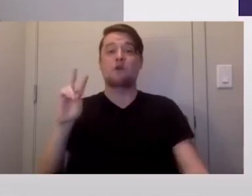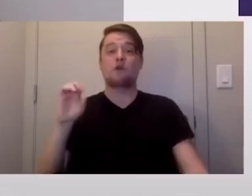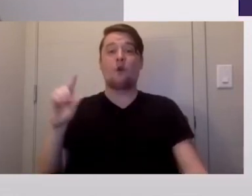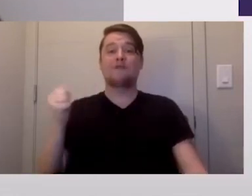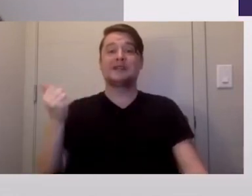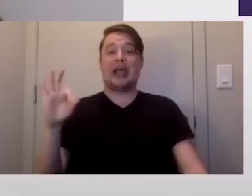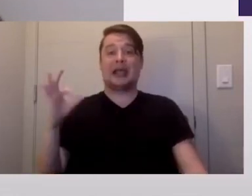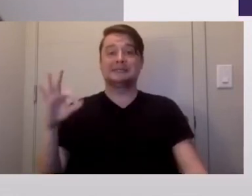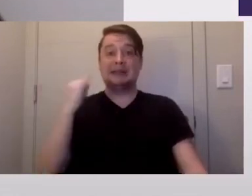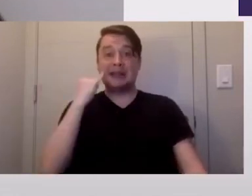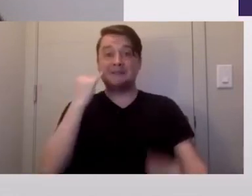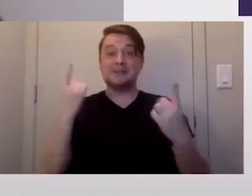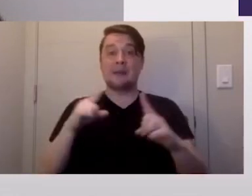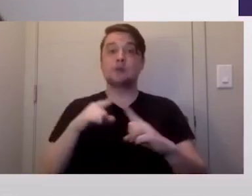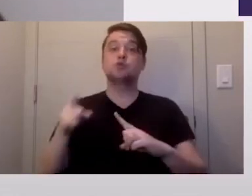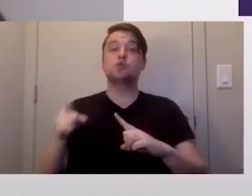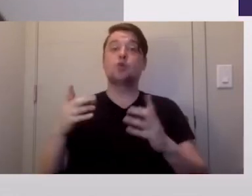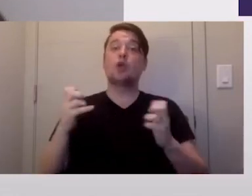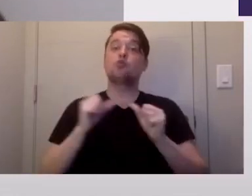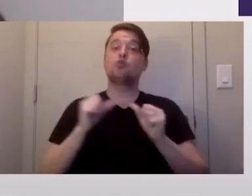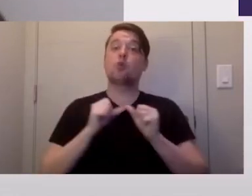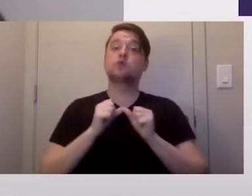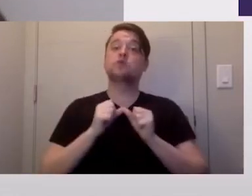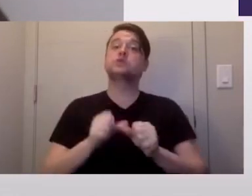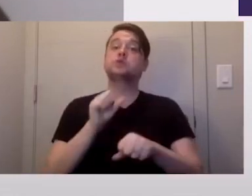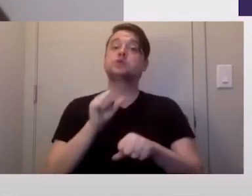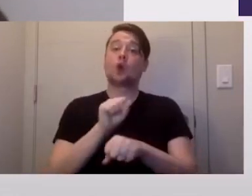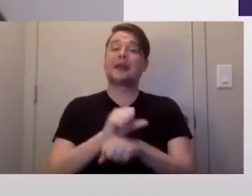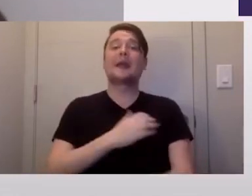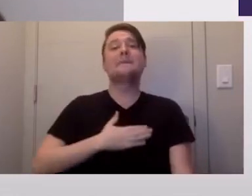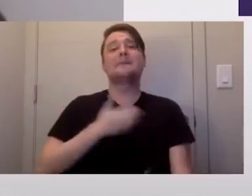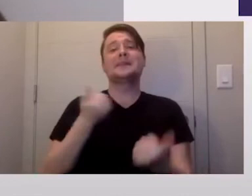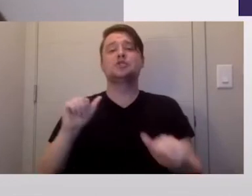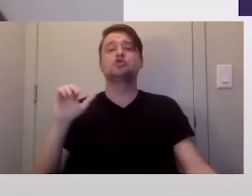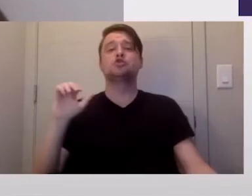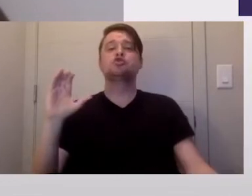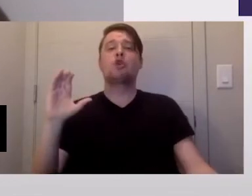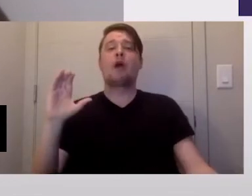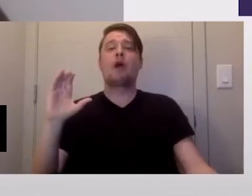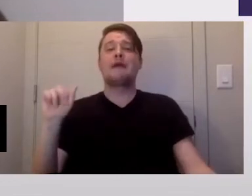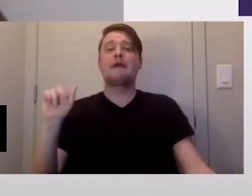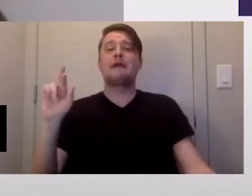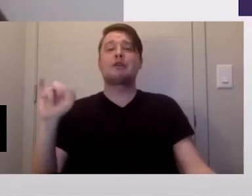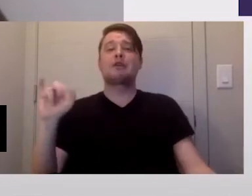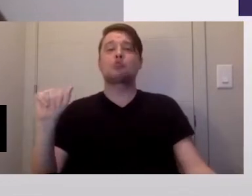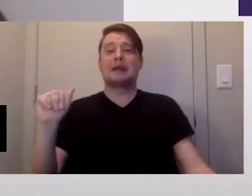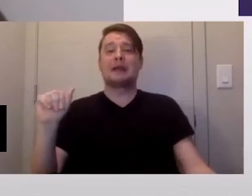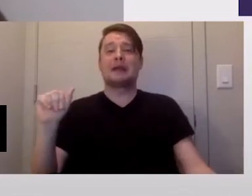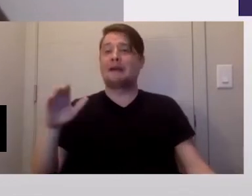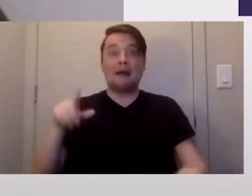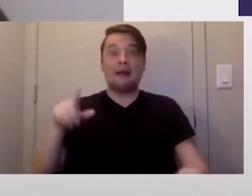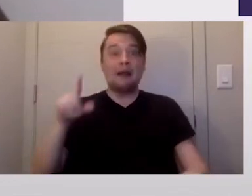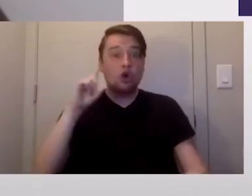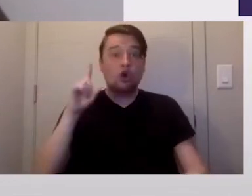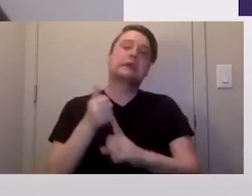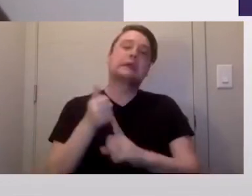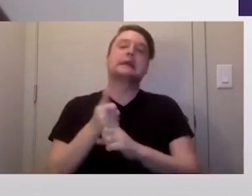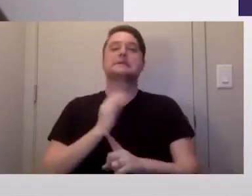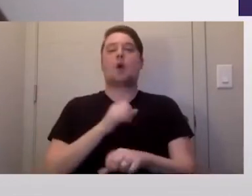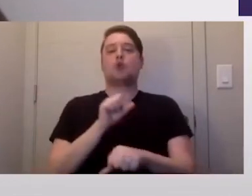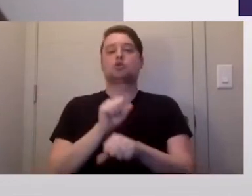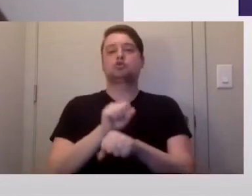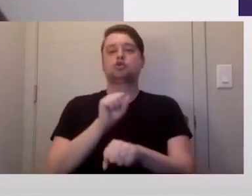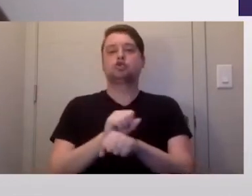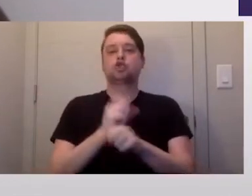this has happened to you and you want to continue working, please try Karina. If you haven't heard about Karina, it's our job matching